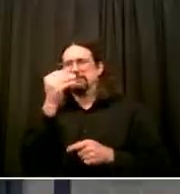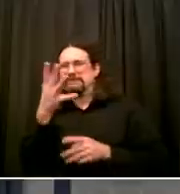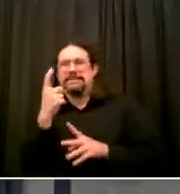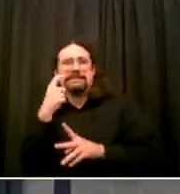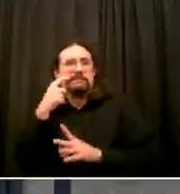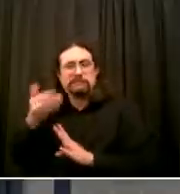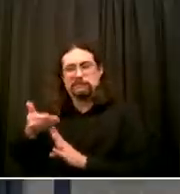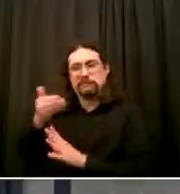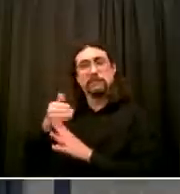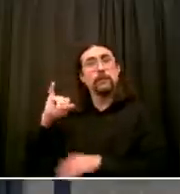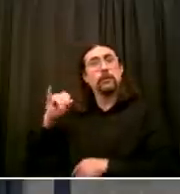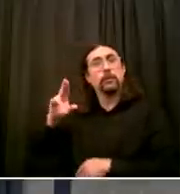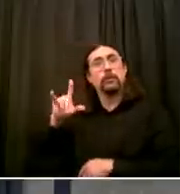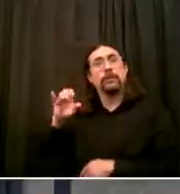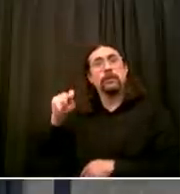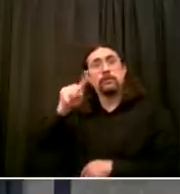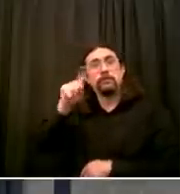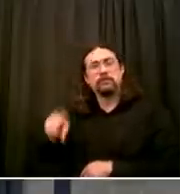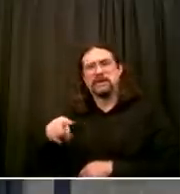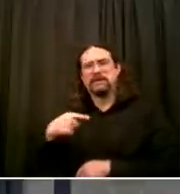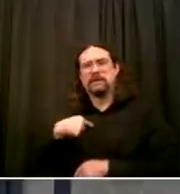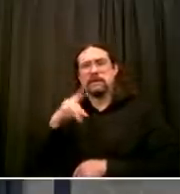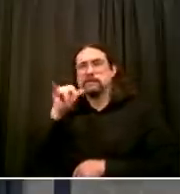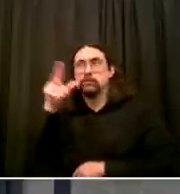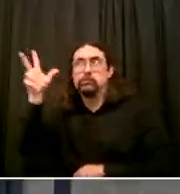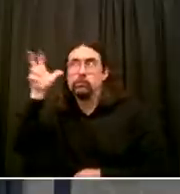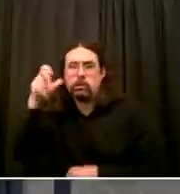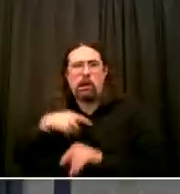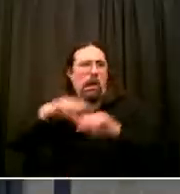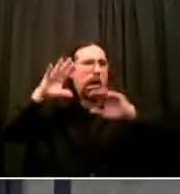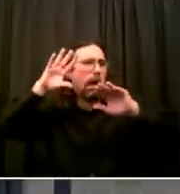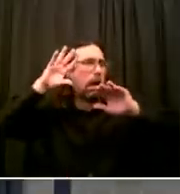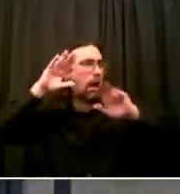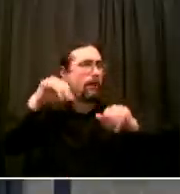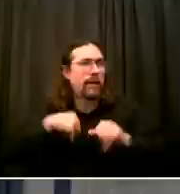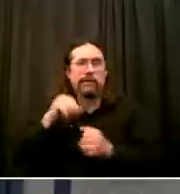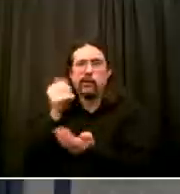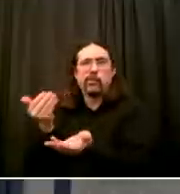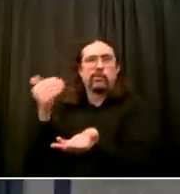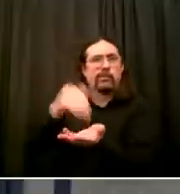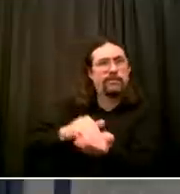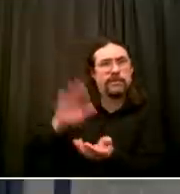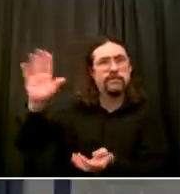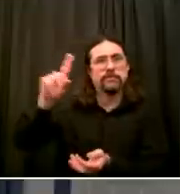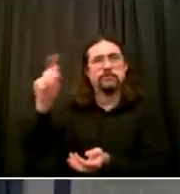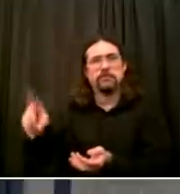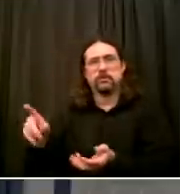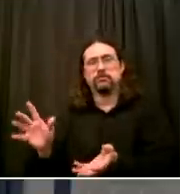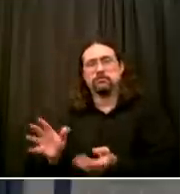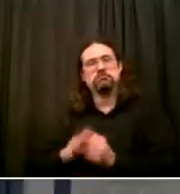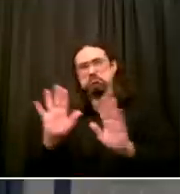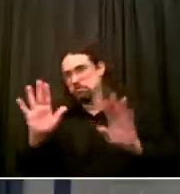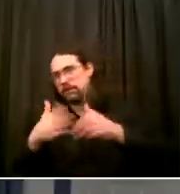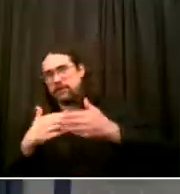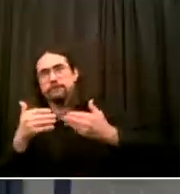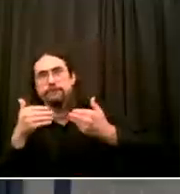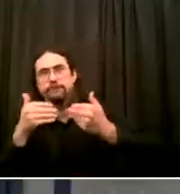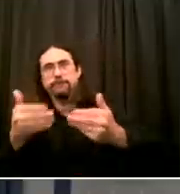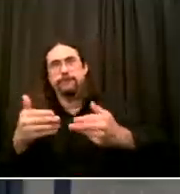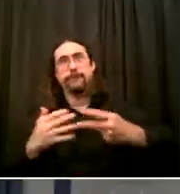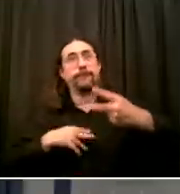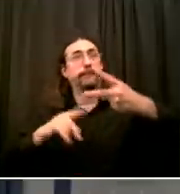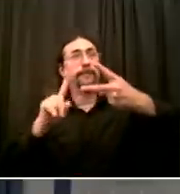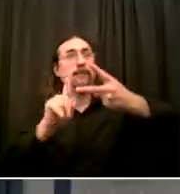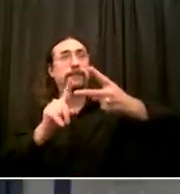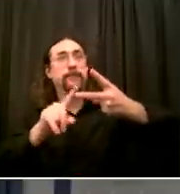progress As far as determining what's going to happen with special education over the summer As far as in